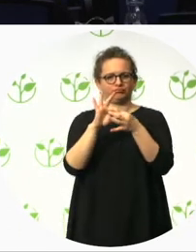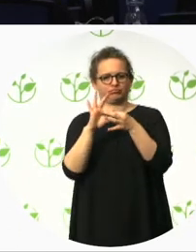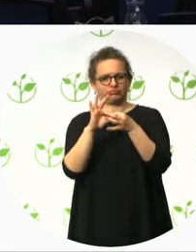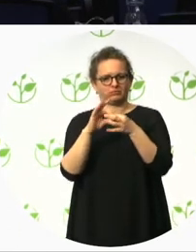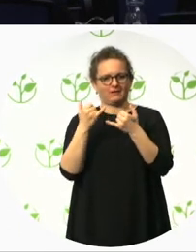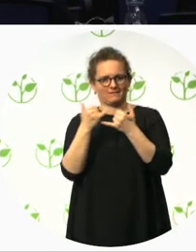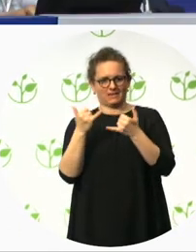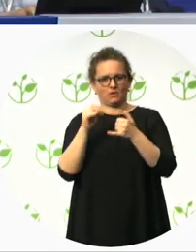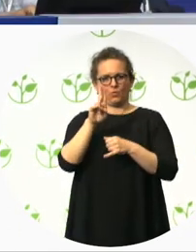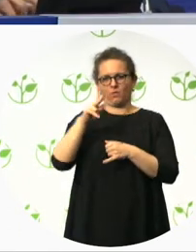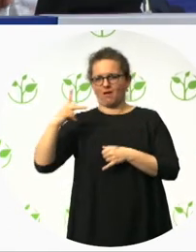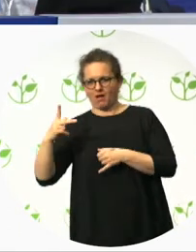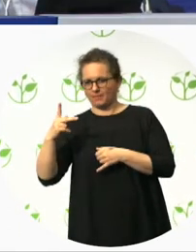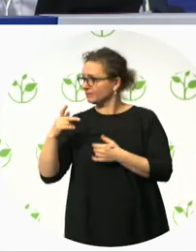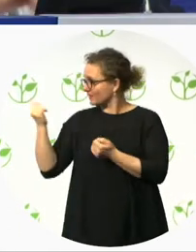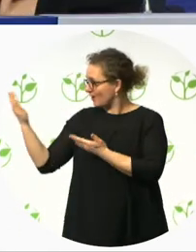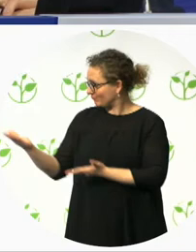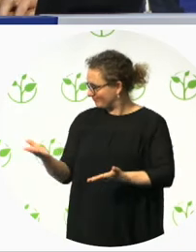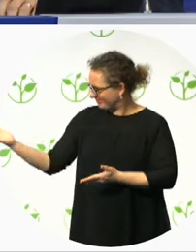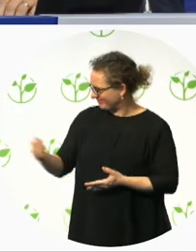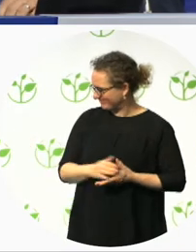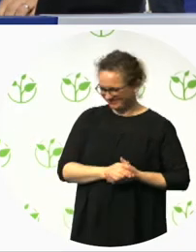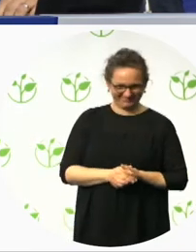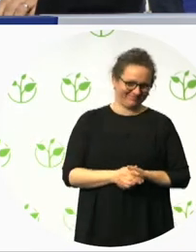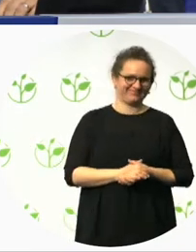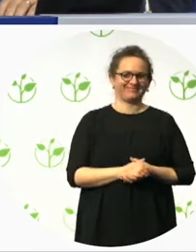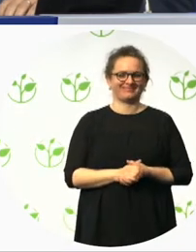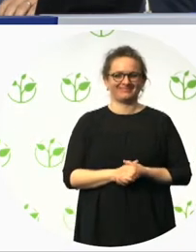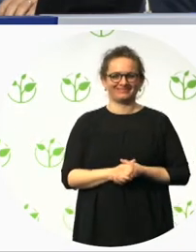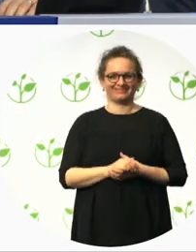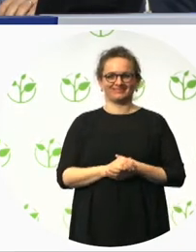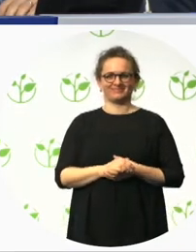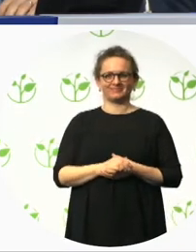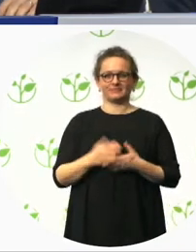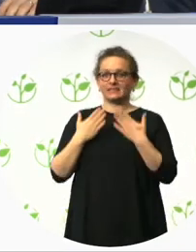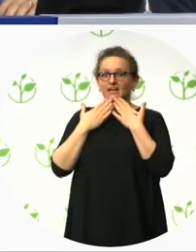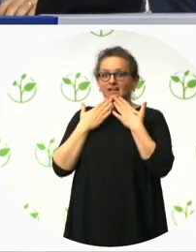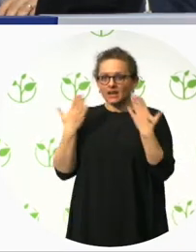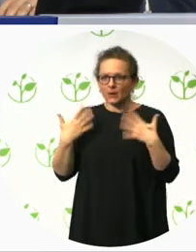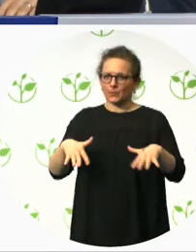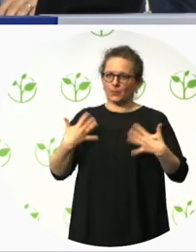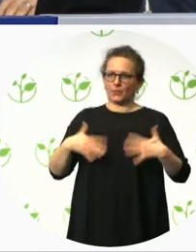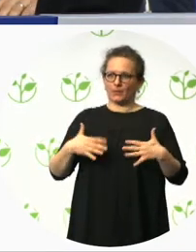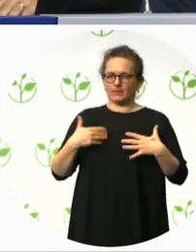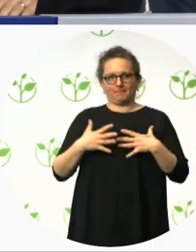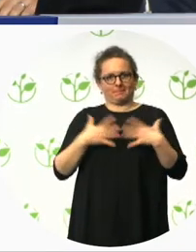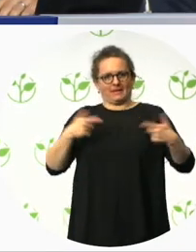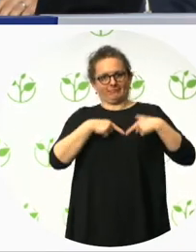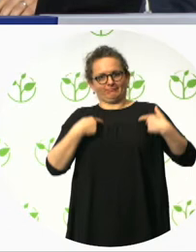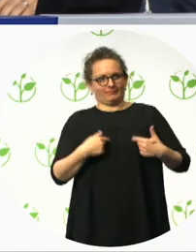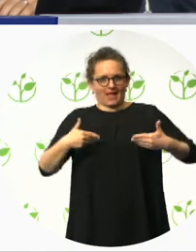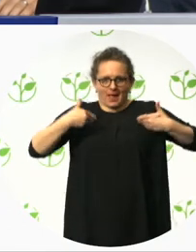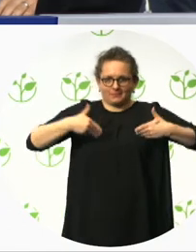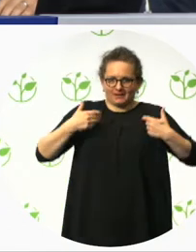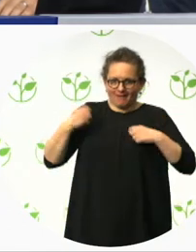over to you, Ian. Thank you very much indeed. Um, pleasure to be here and to talk to you. I shall, uh, try and keep